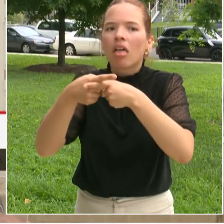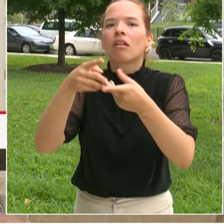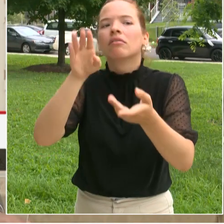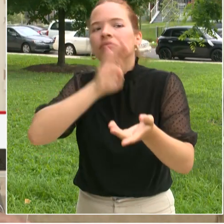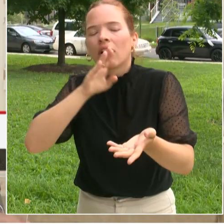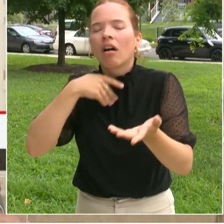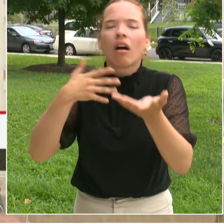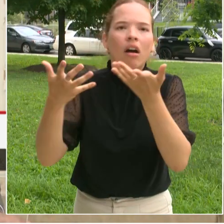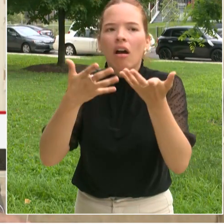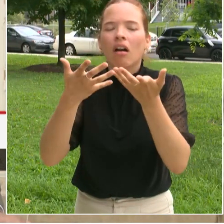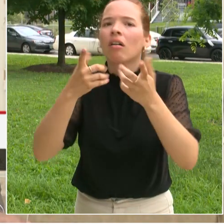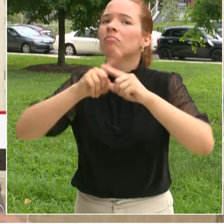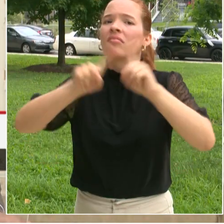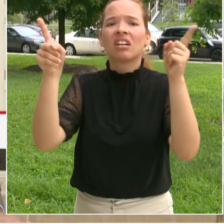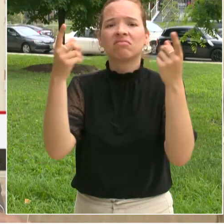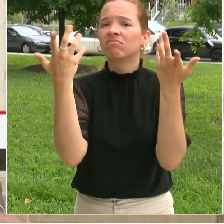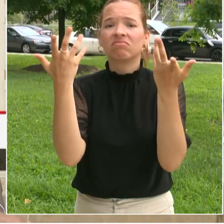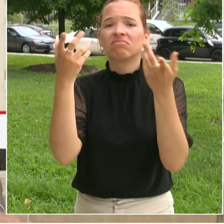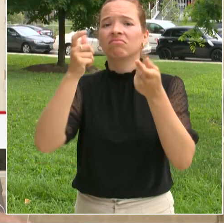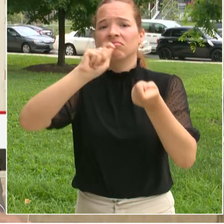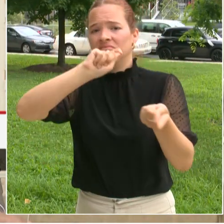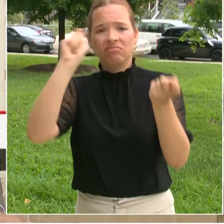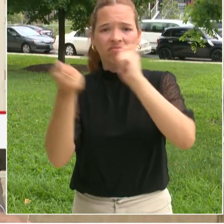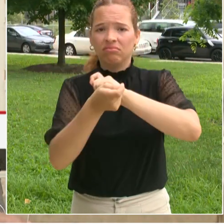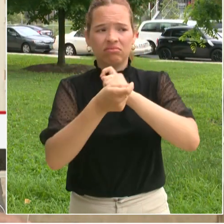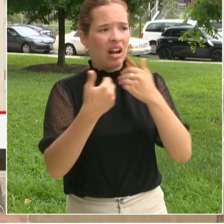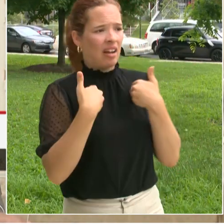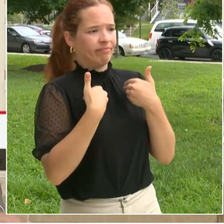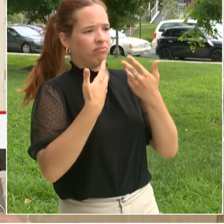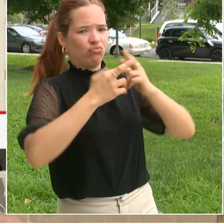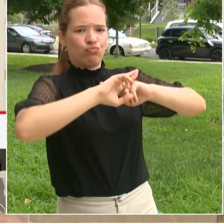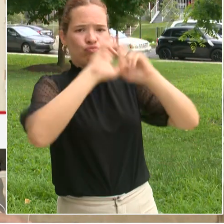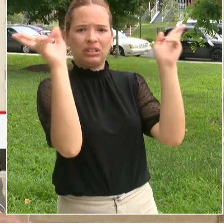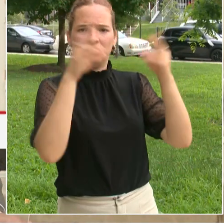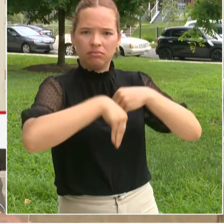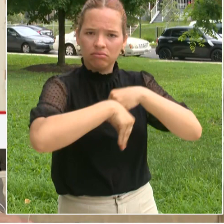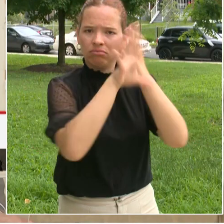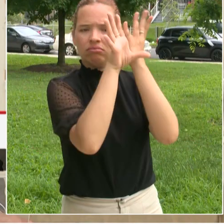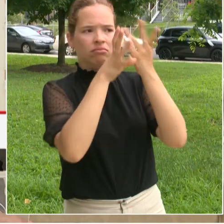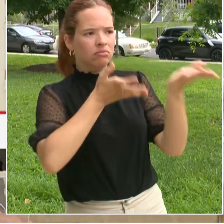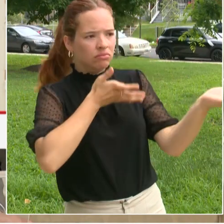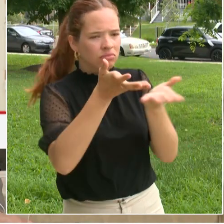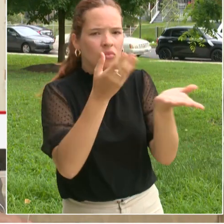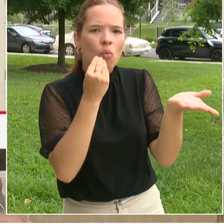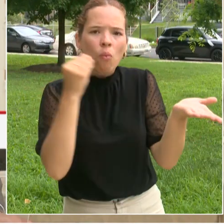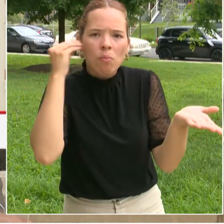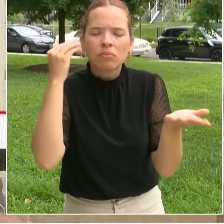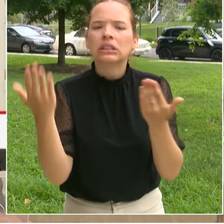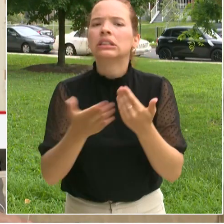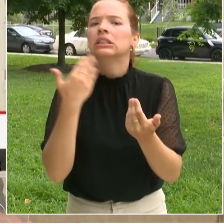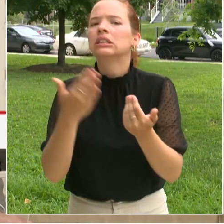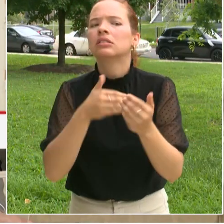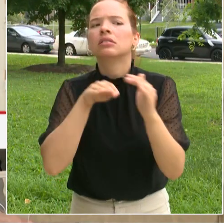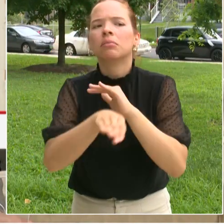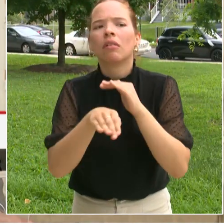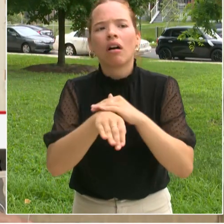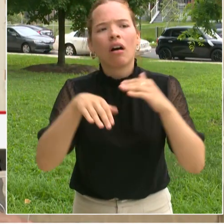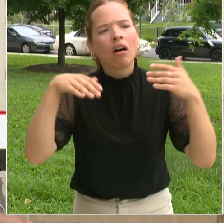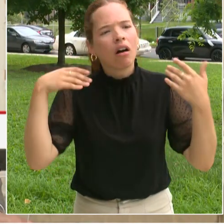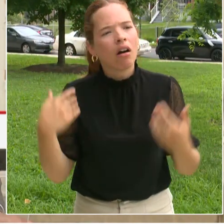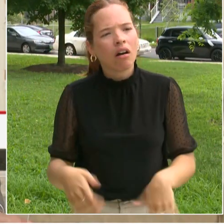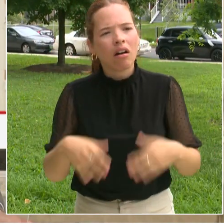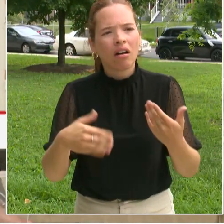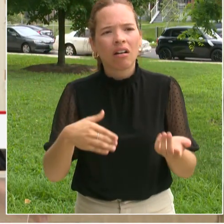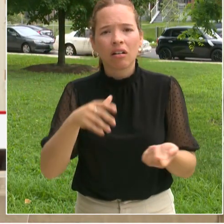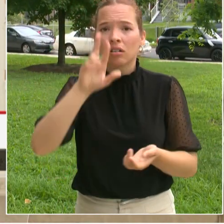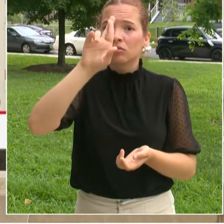The prescription was then provided, parent didn't have to leave their home or their workplace, and we were able to get the student back in school as quickly